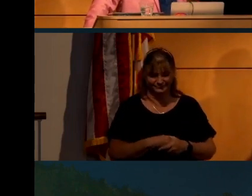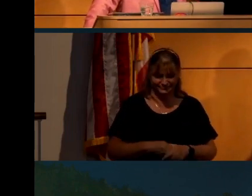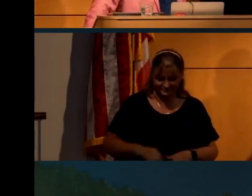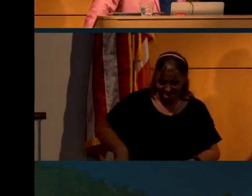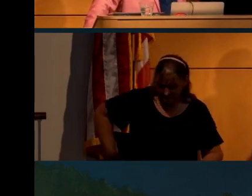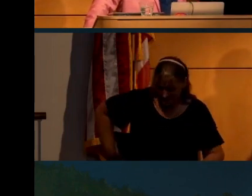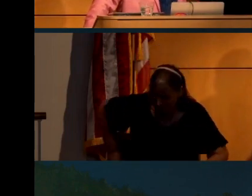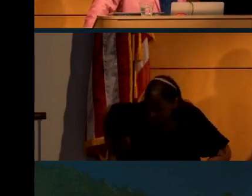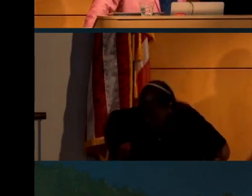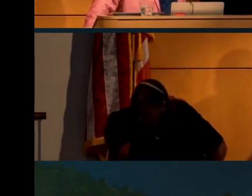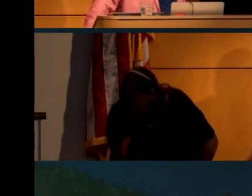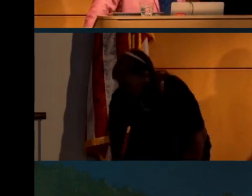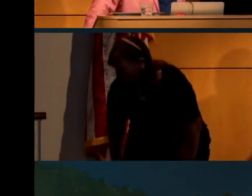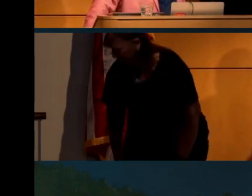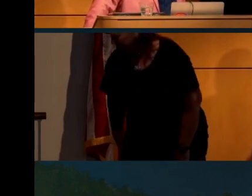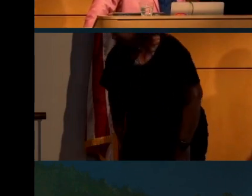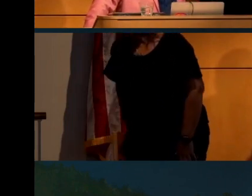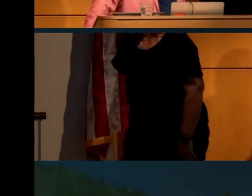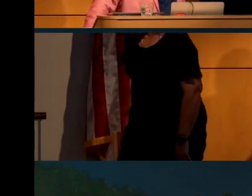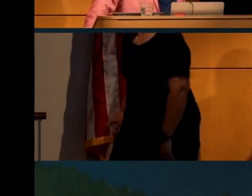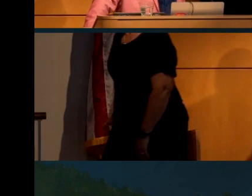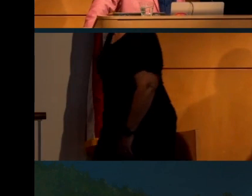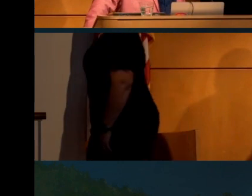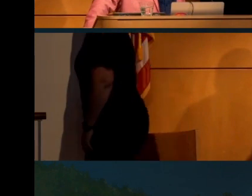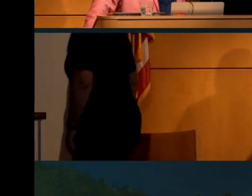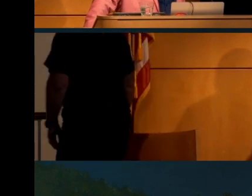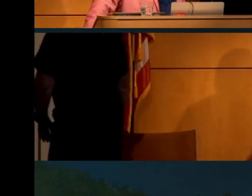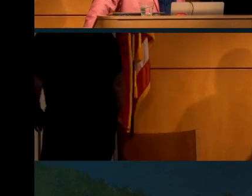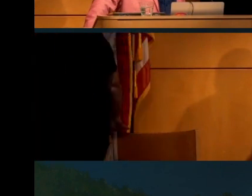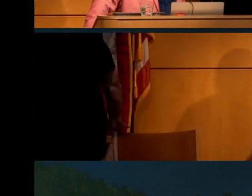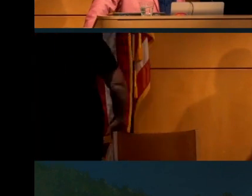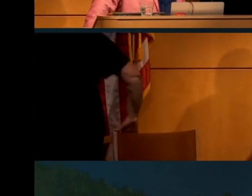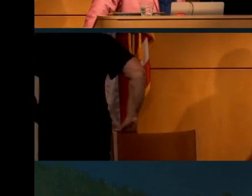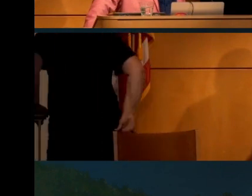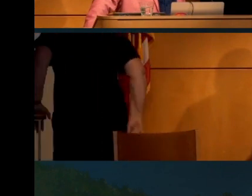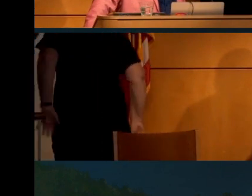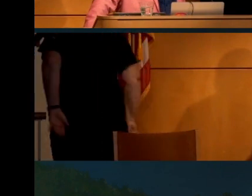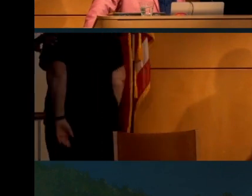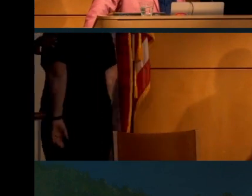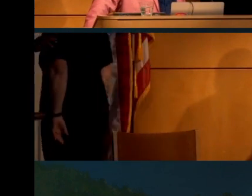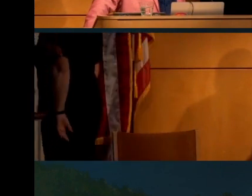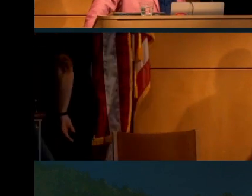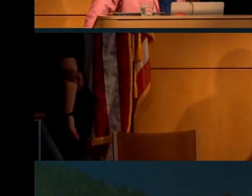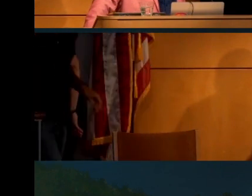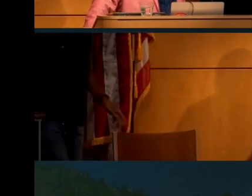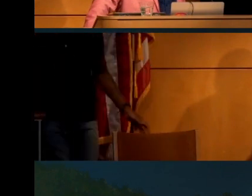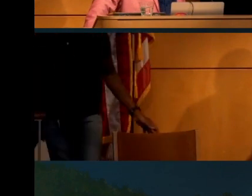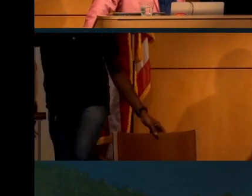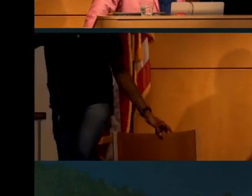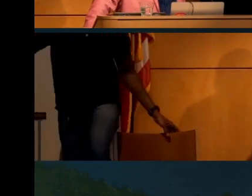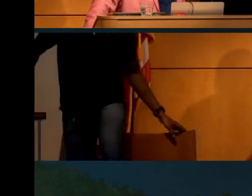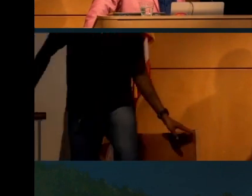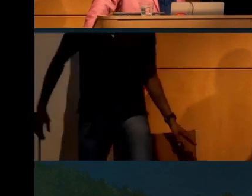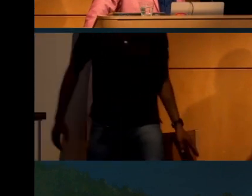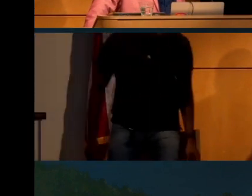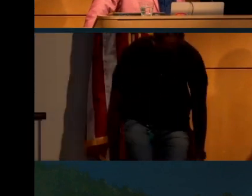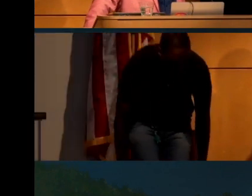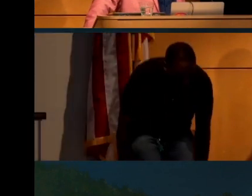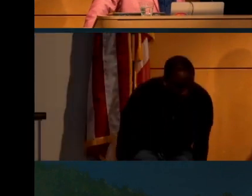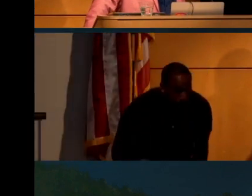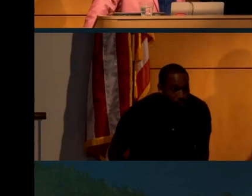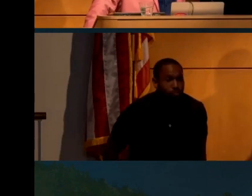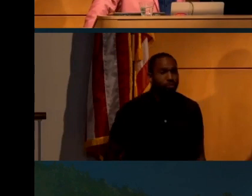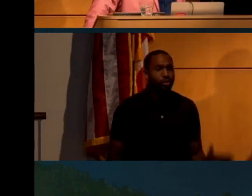No flashes or things like that. Yet in this photograph from Apollo 14, the shadows are cast in different